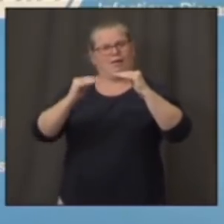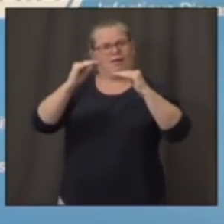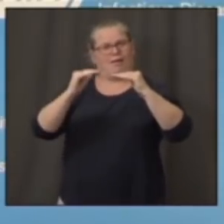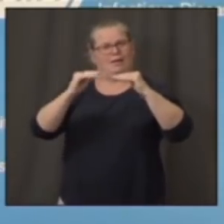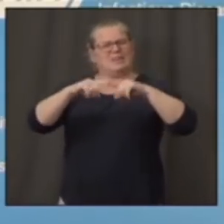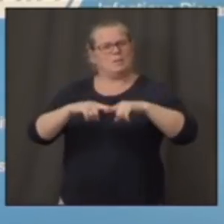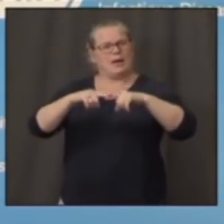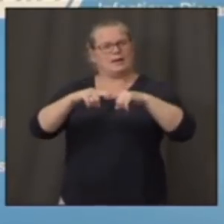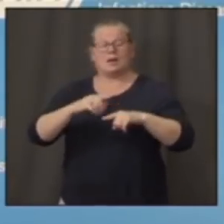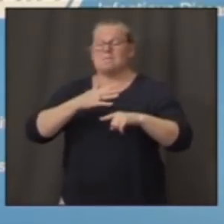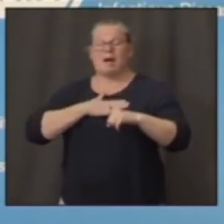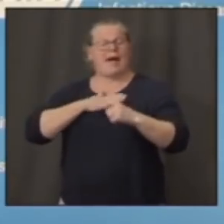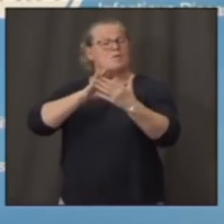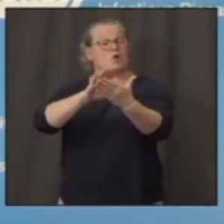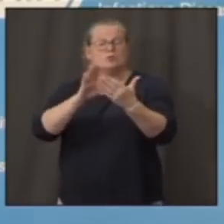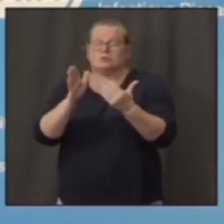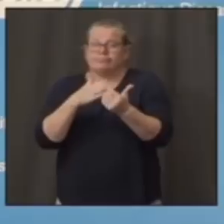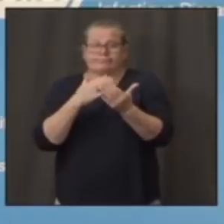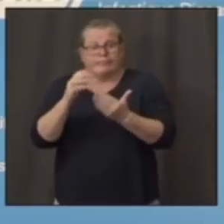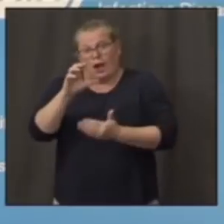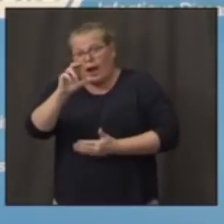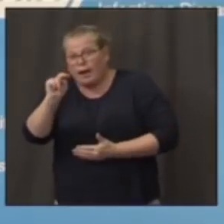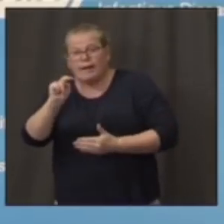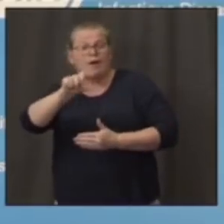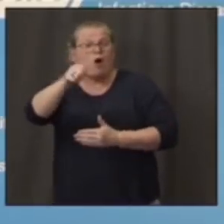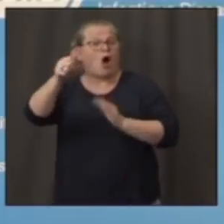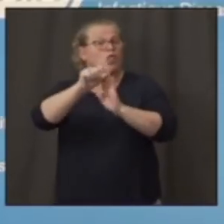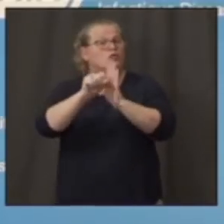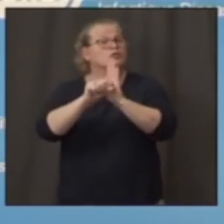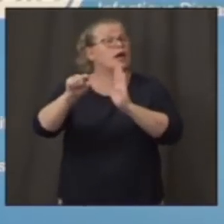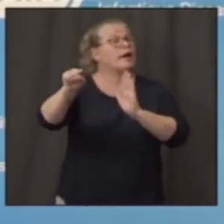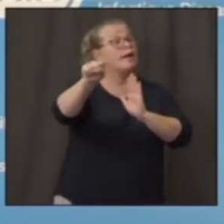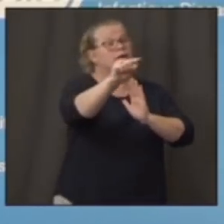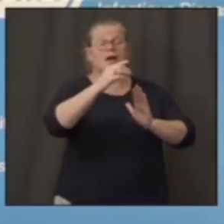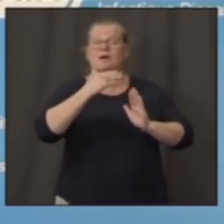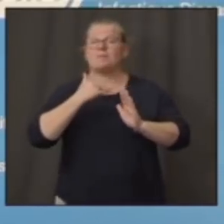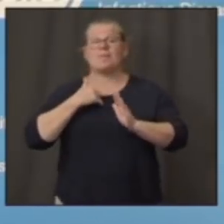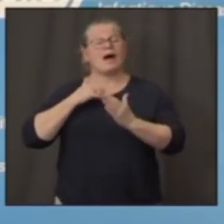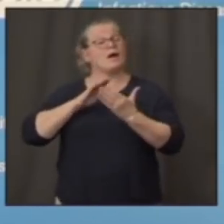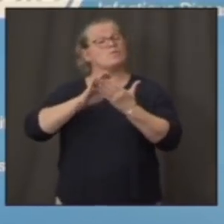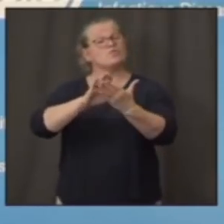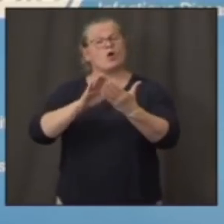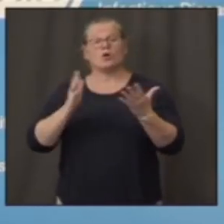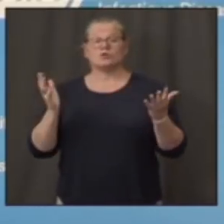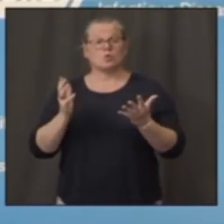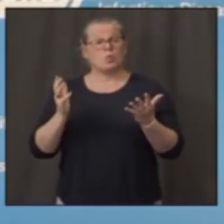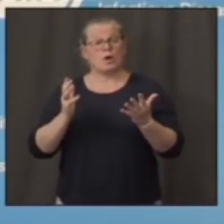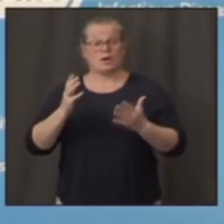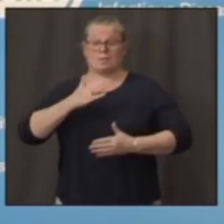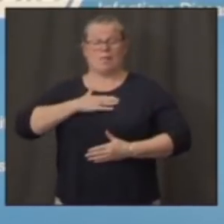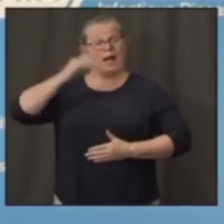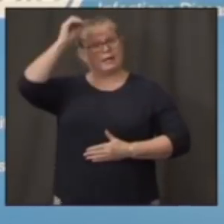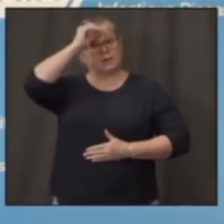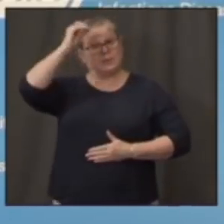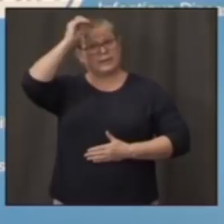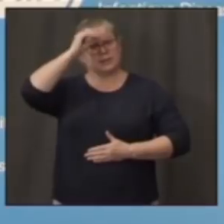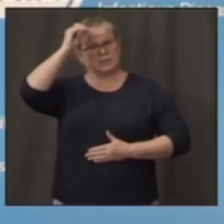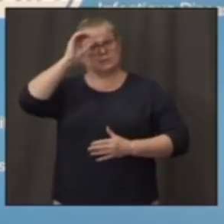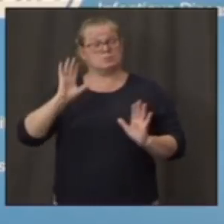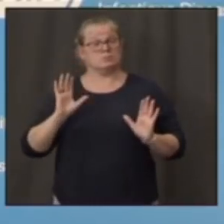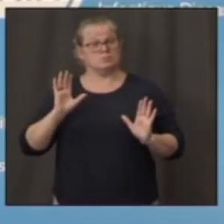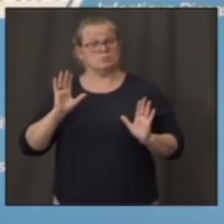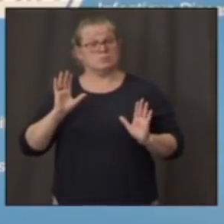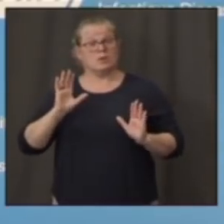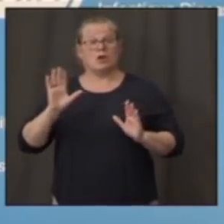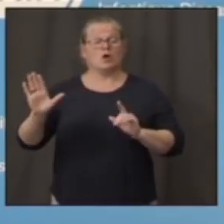I'm in Connecticut or in any other place, is that the default position should be to